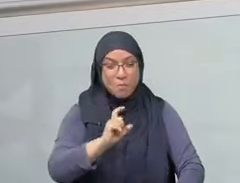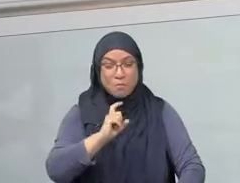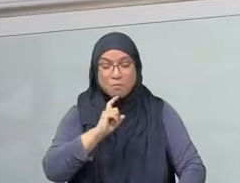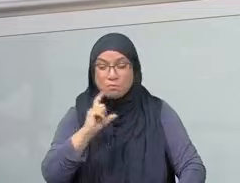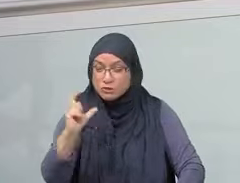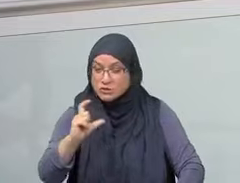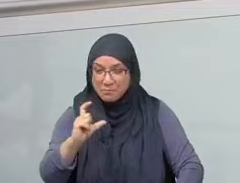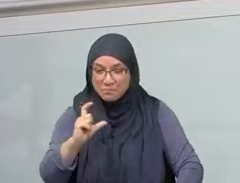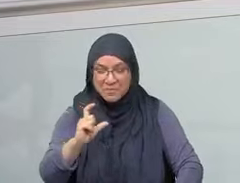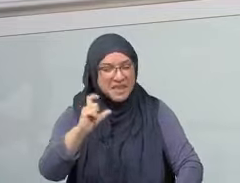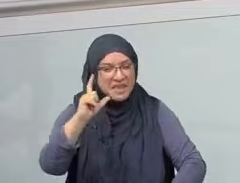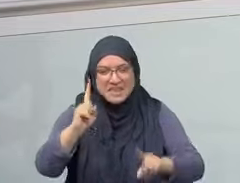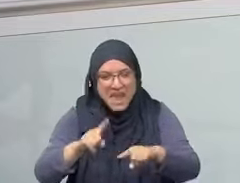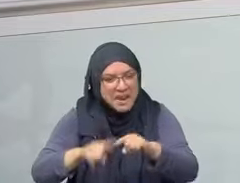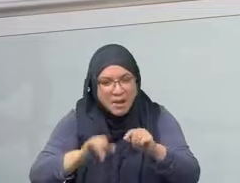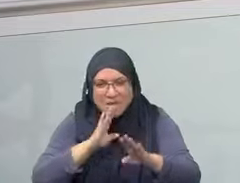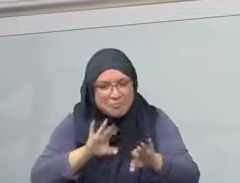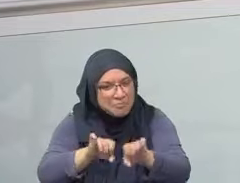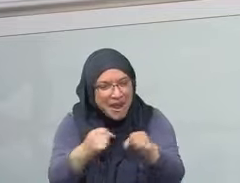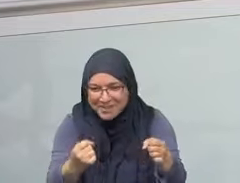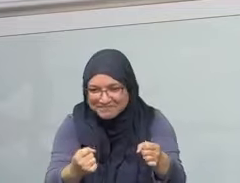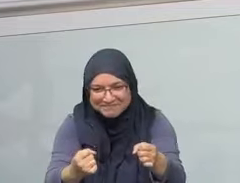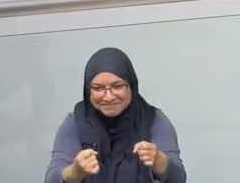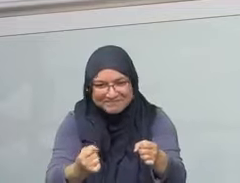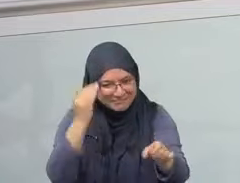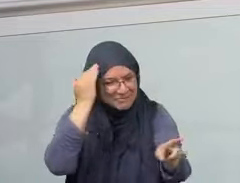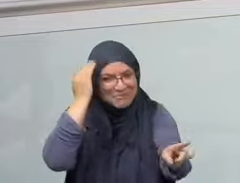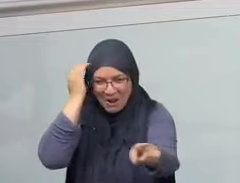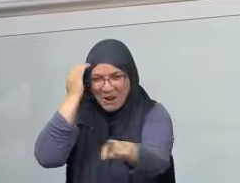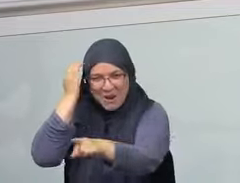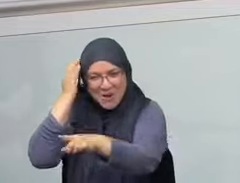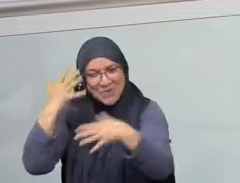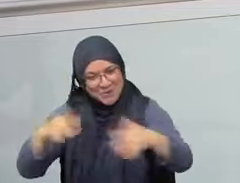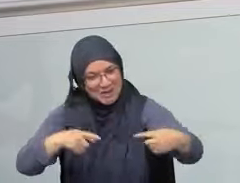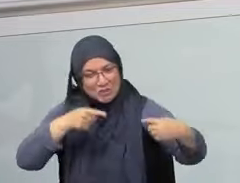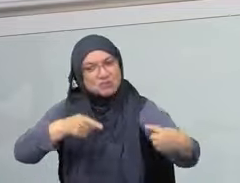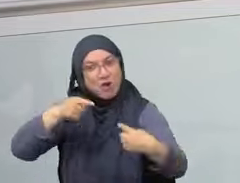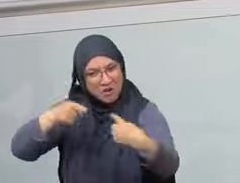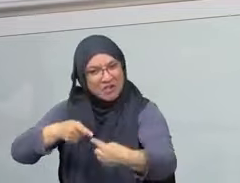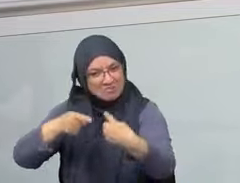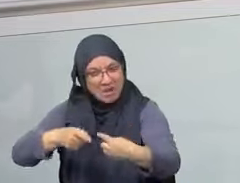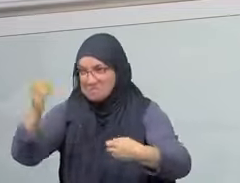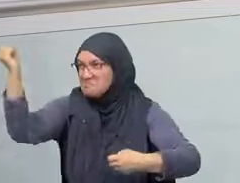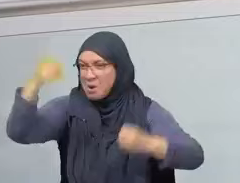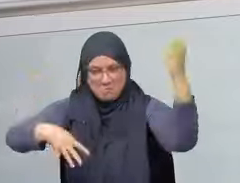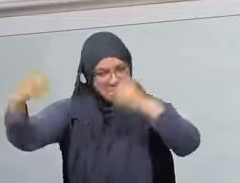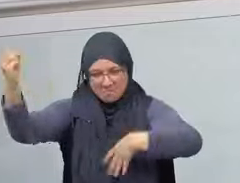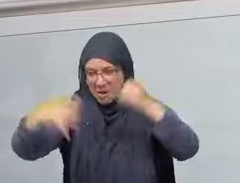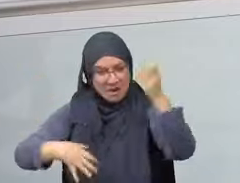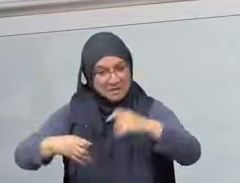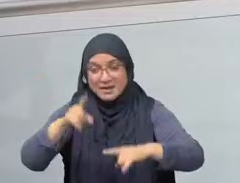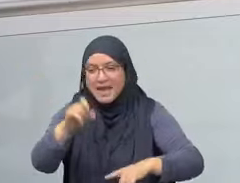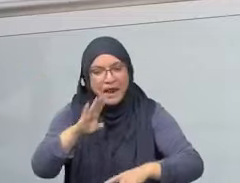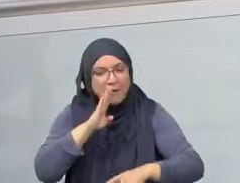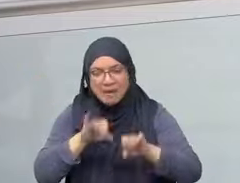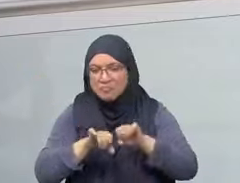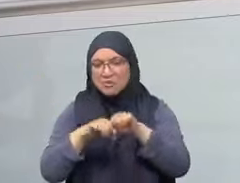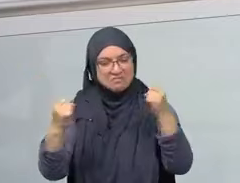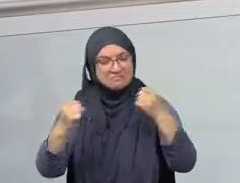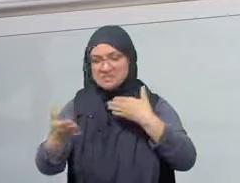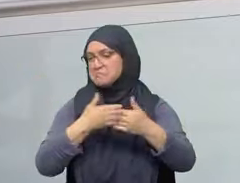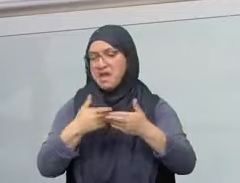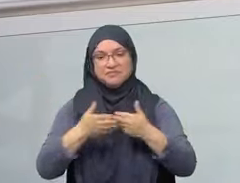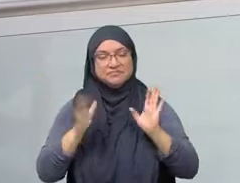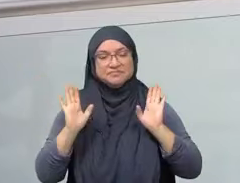Eid. Despite the bombs falling on them. La yaduruhum man khadalahum. They are not